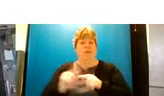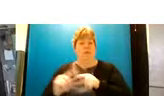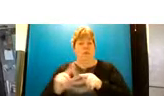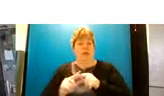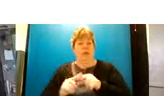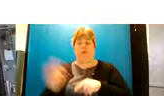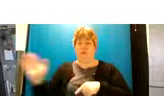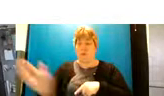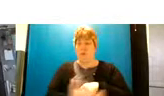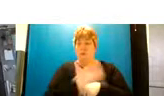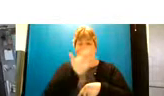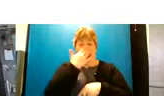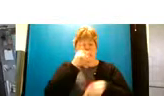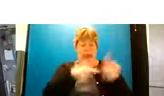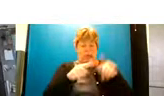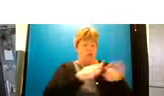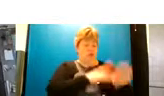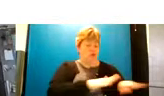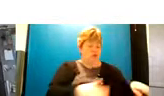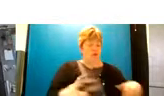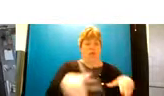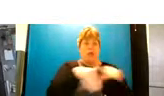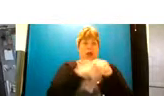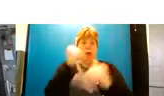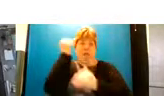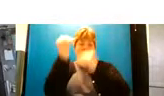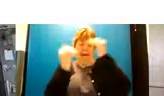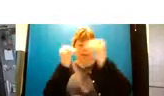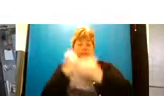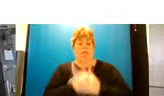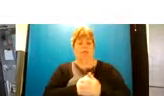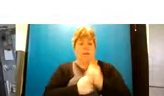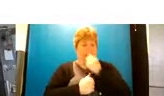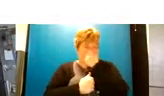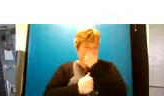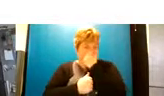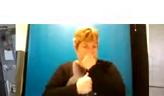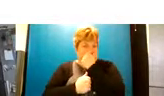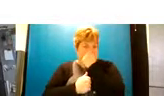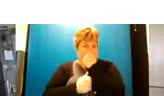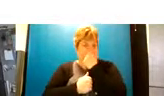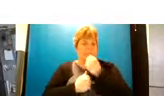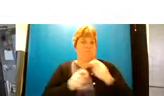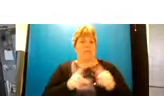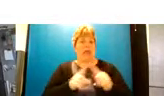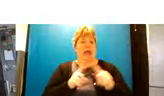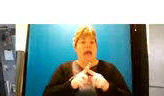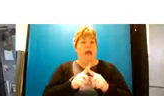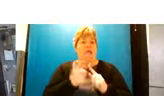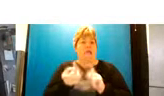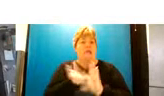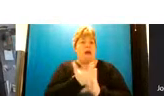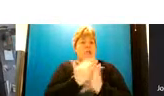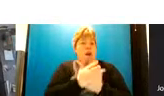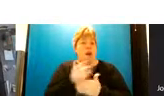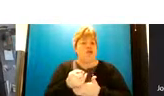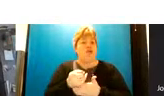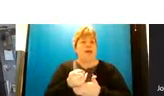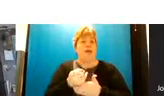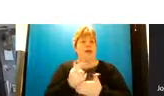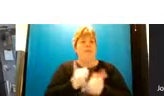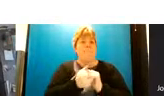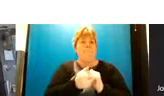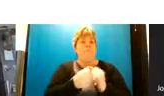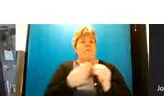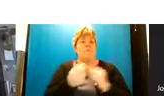for all ages so children as well as adults it's response for everyone and as i say it's very much a partnership um between um